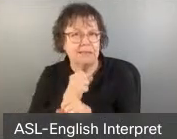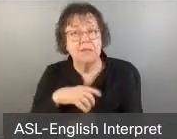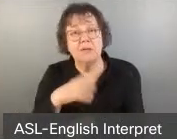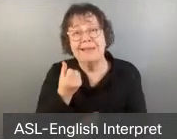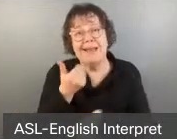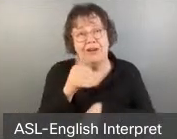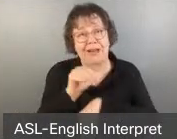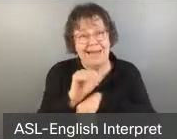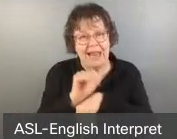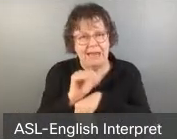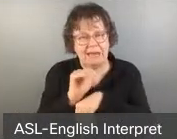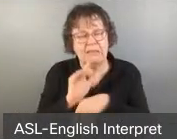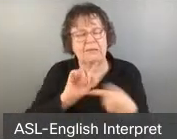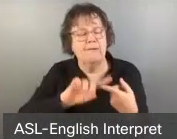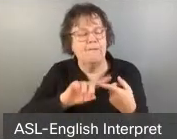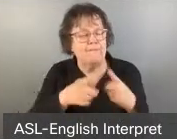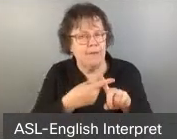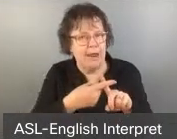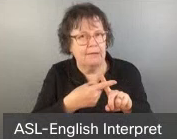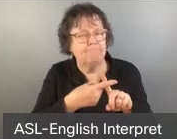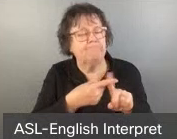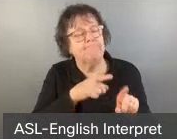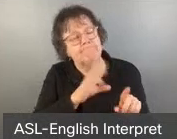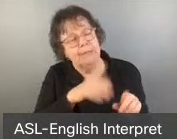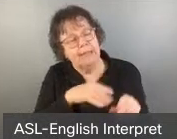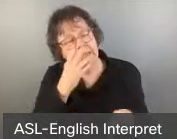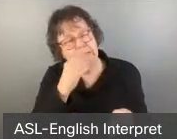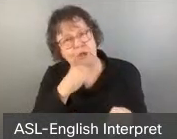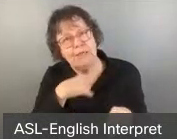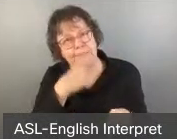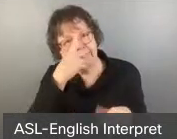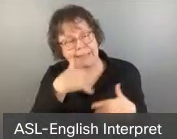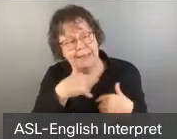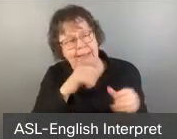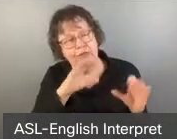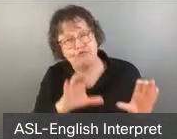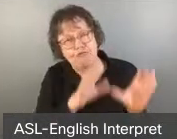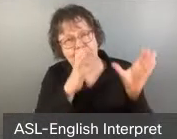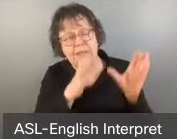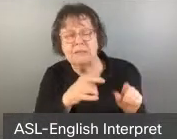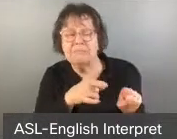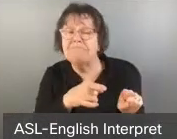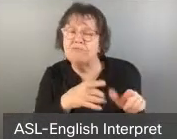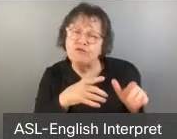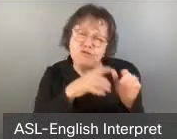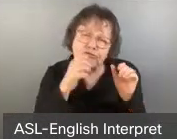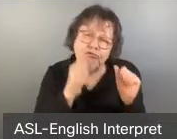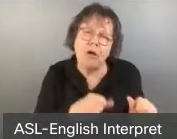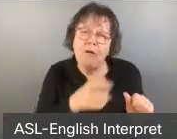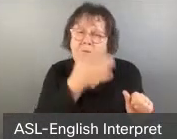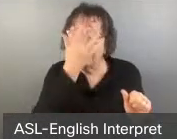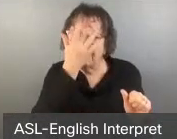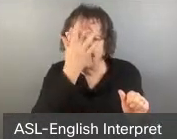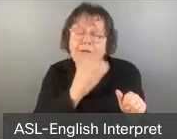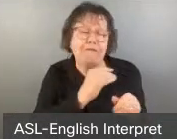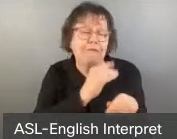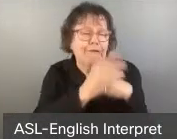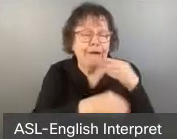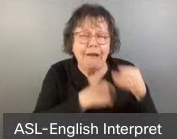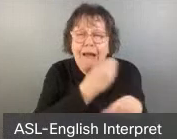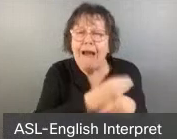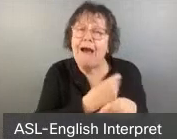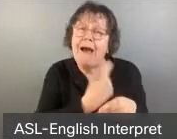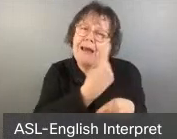friend who's experiencing a mental health crisis. My friend is a strong, intelligent and very kind black woman with a list of